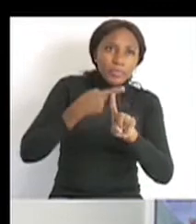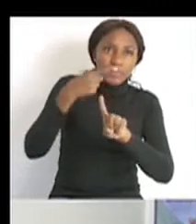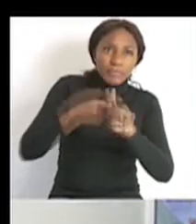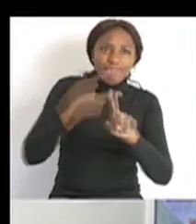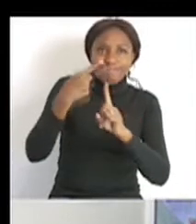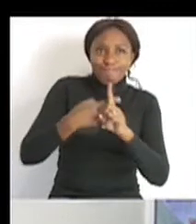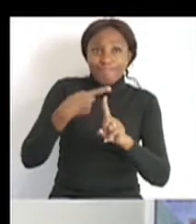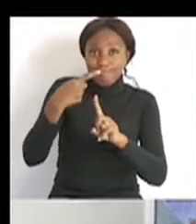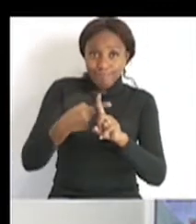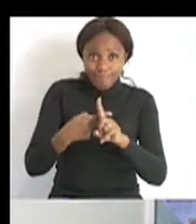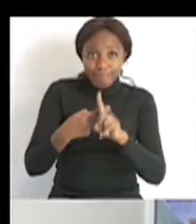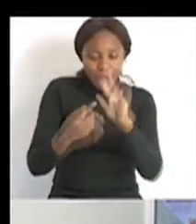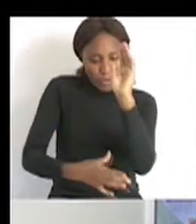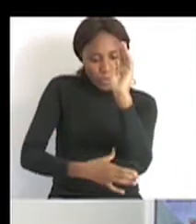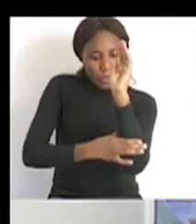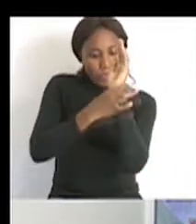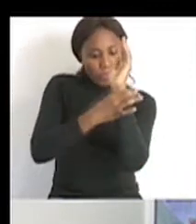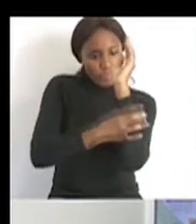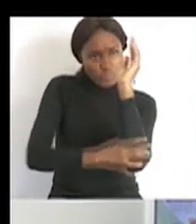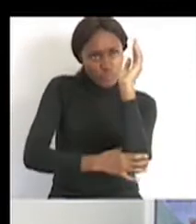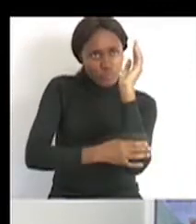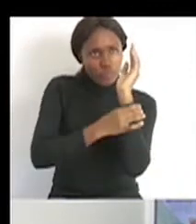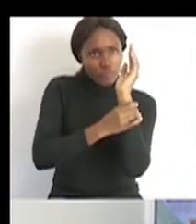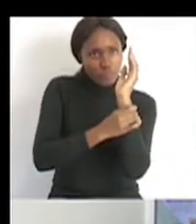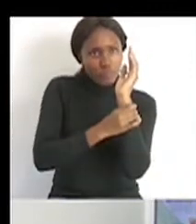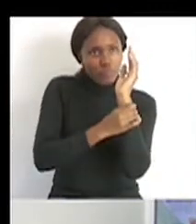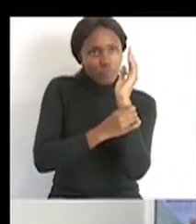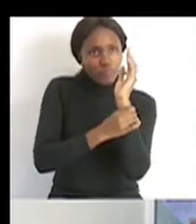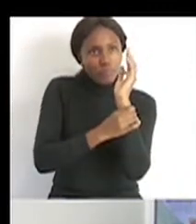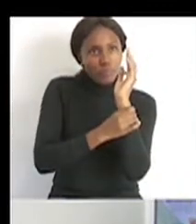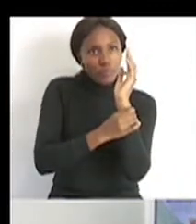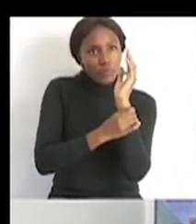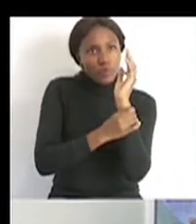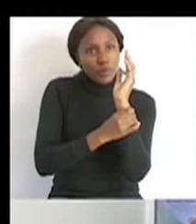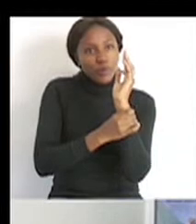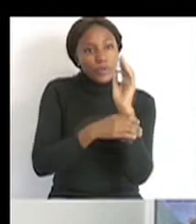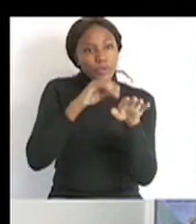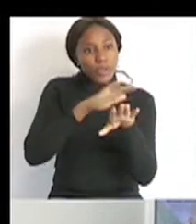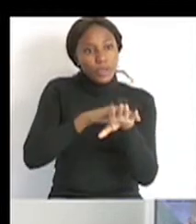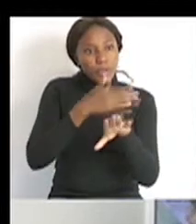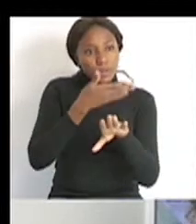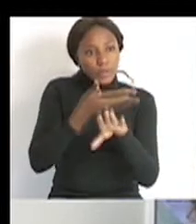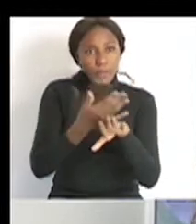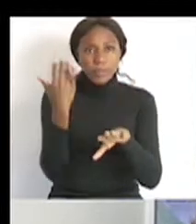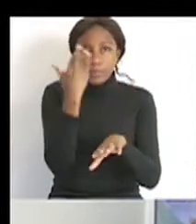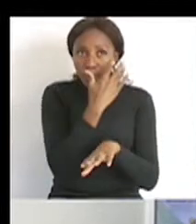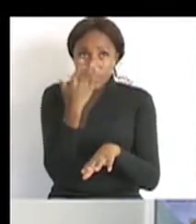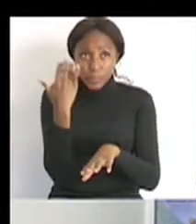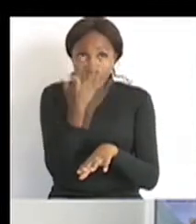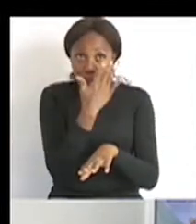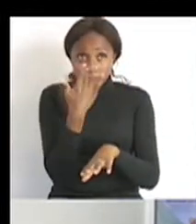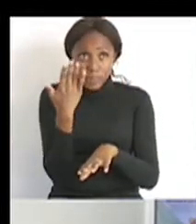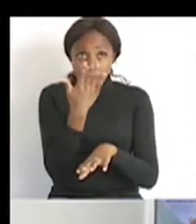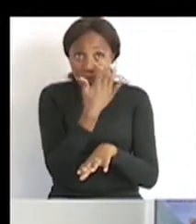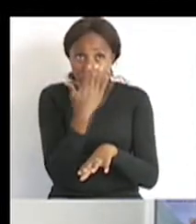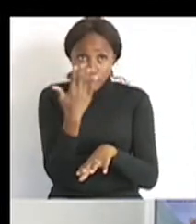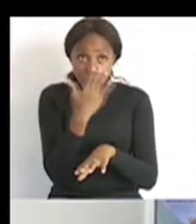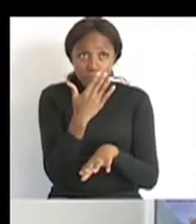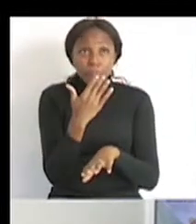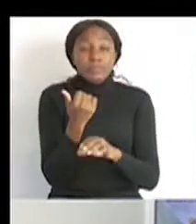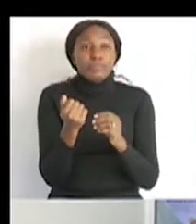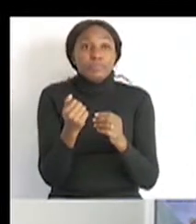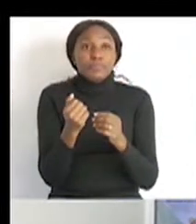Okay, let's move on to the stem. Onions is an example of the stem parts of a plant that we can eat.